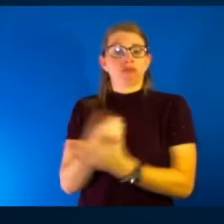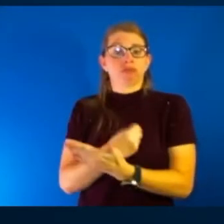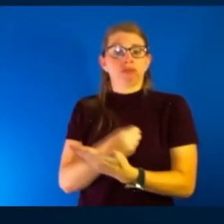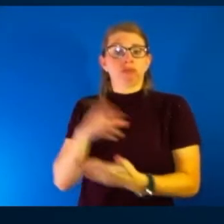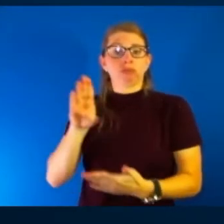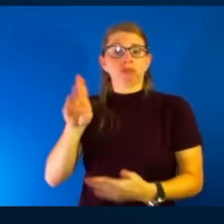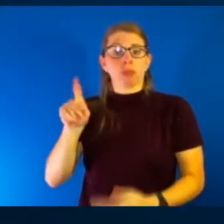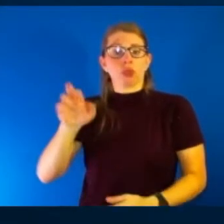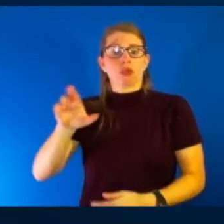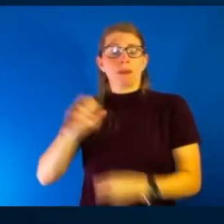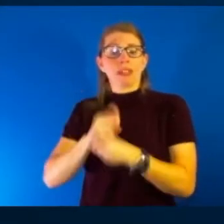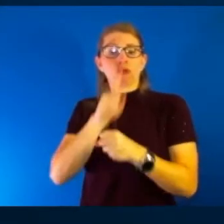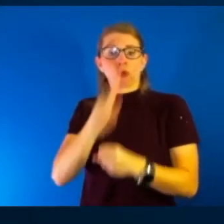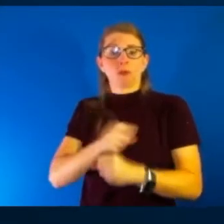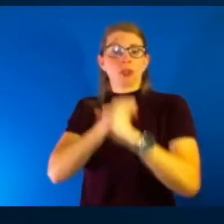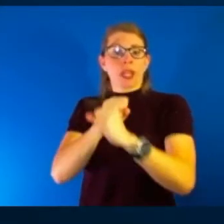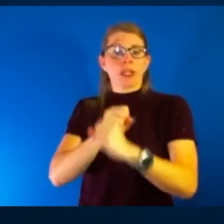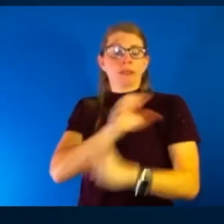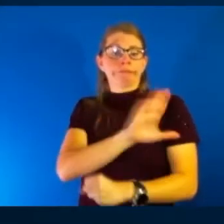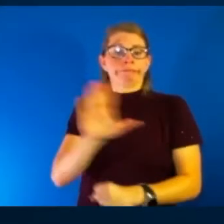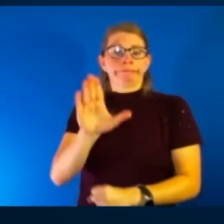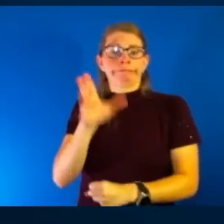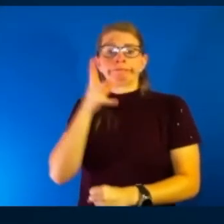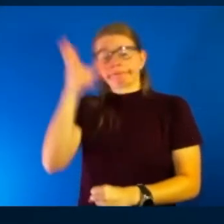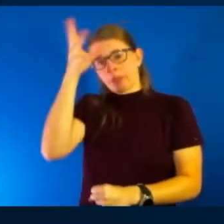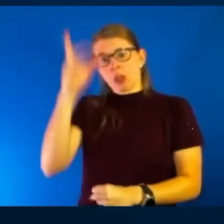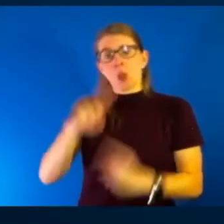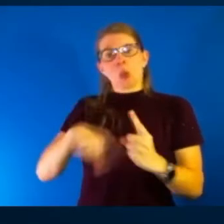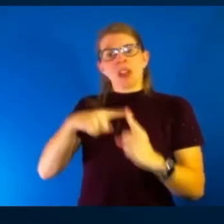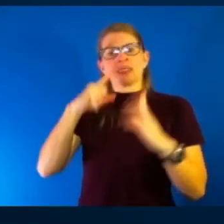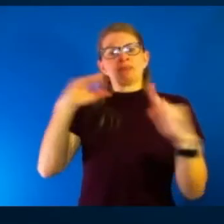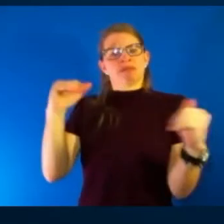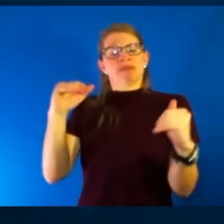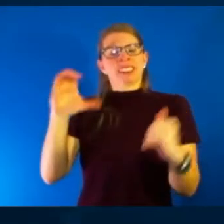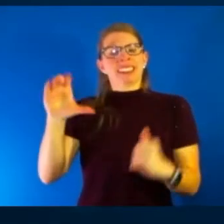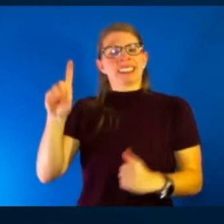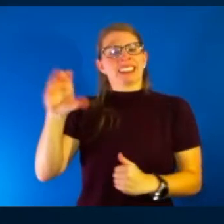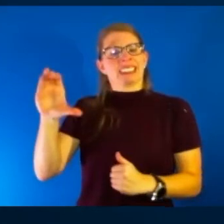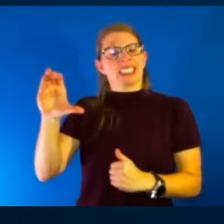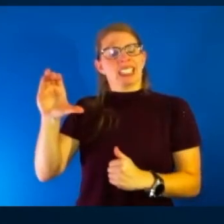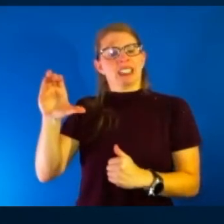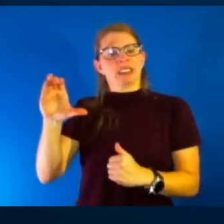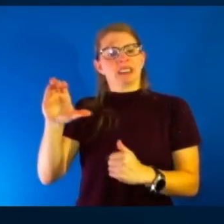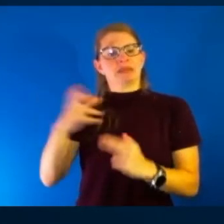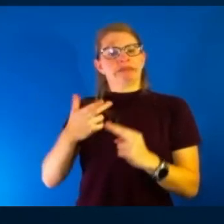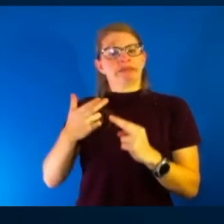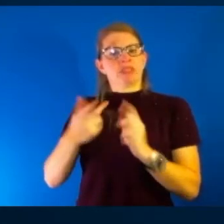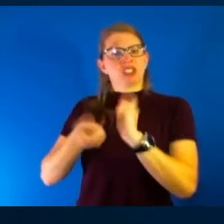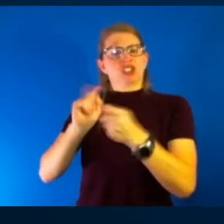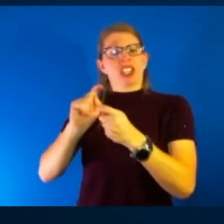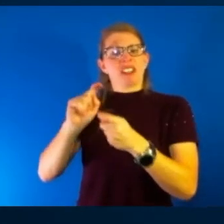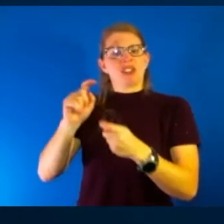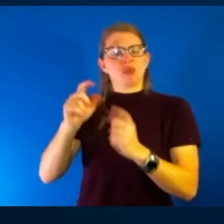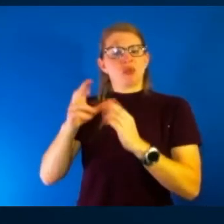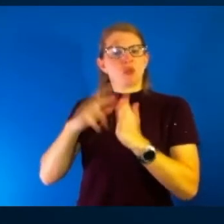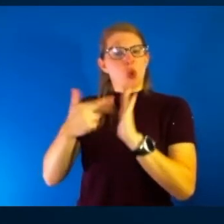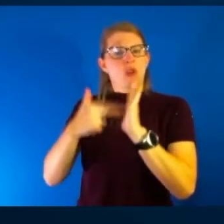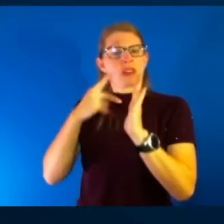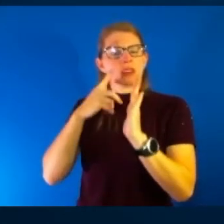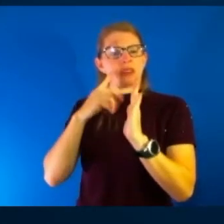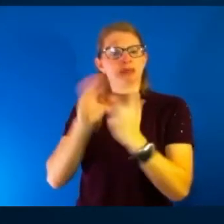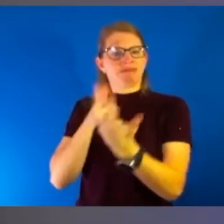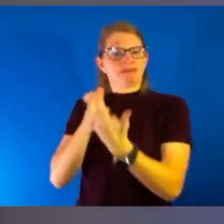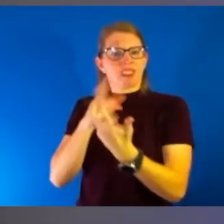their parents. When do you expect the CDC will update guidelines to help allow for that? I got it.